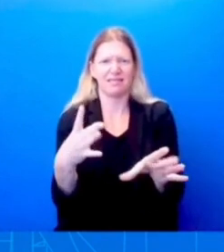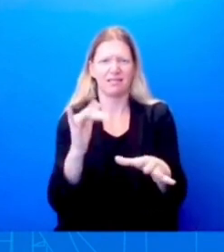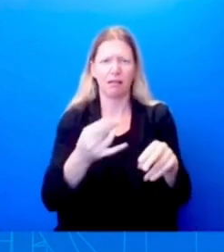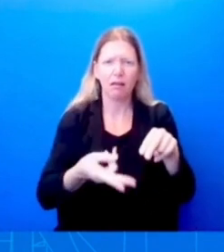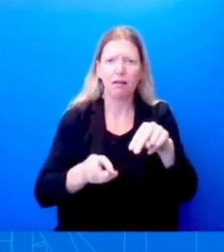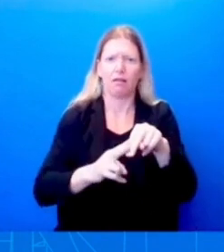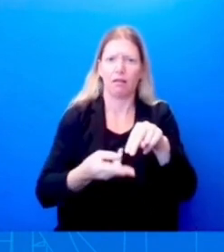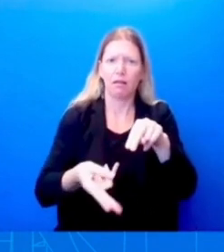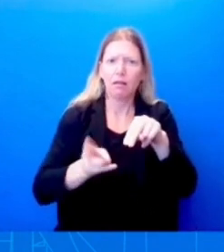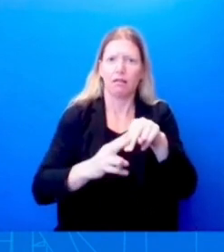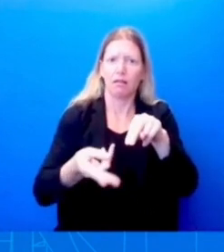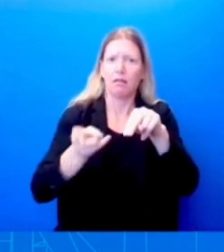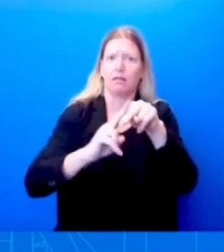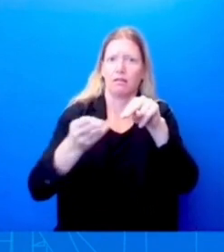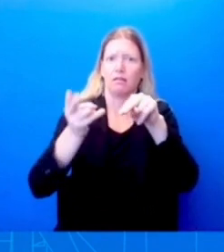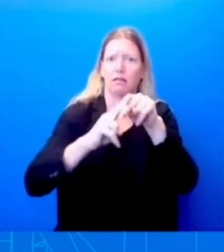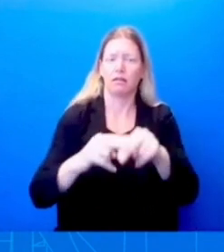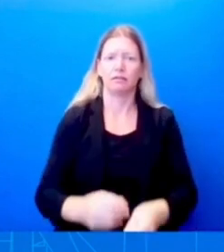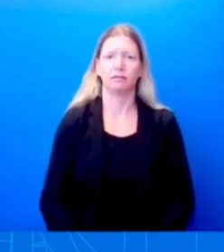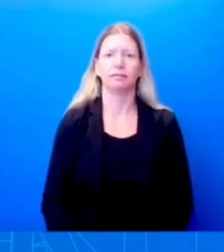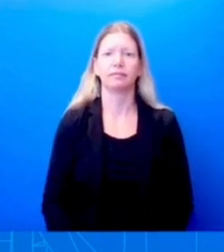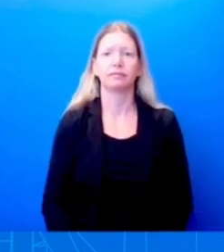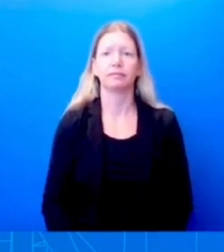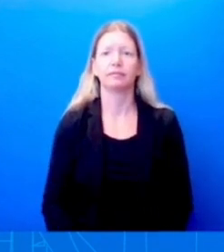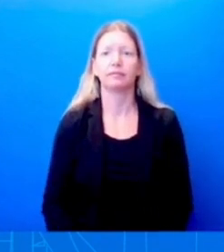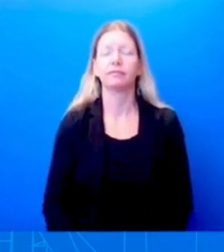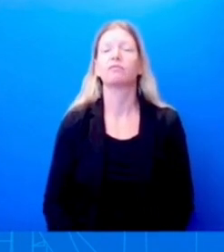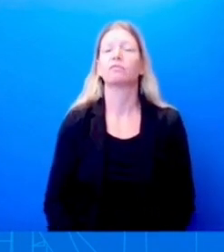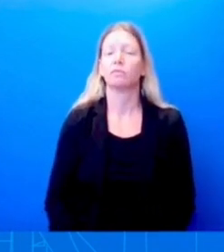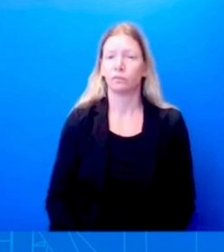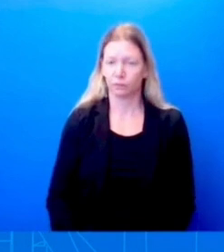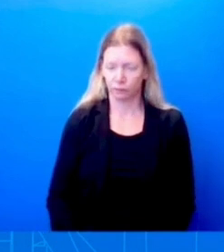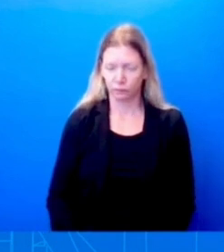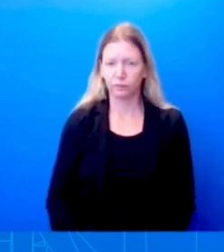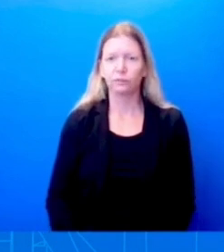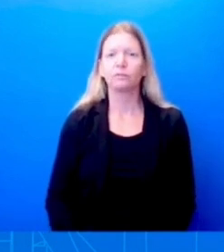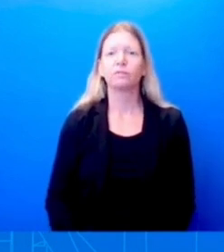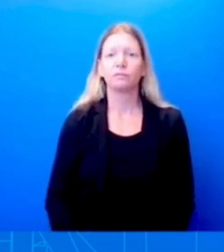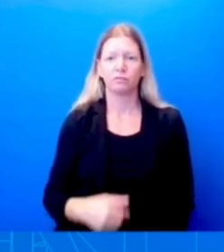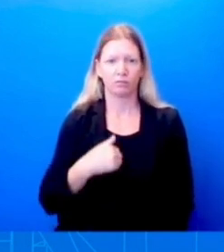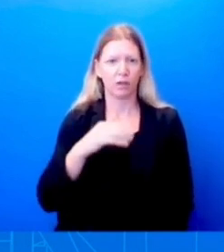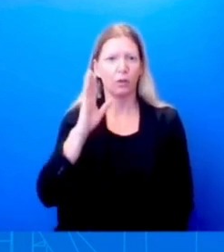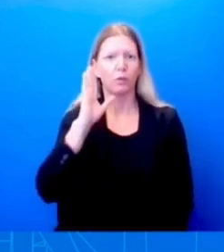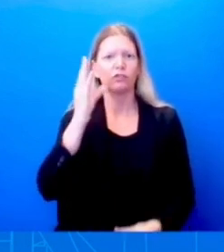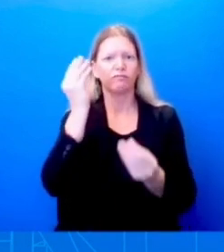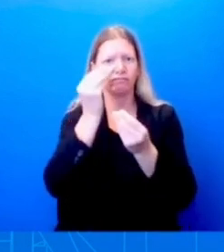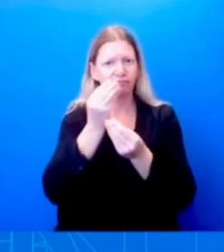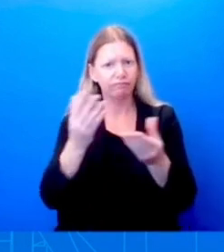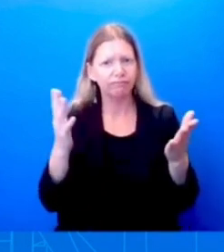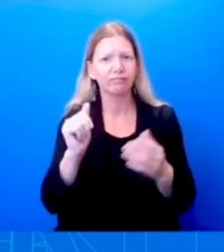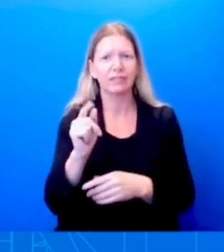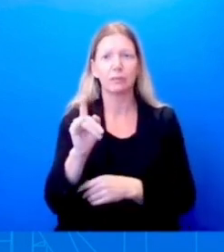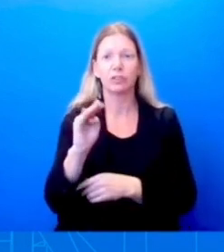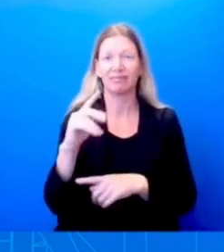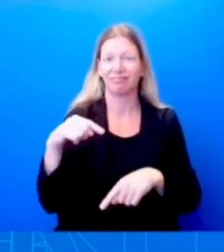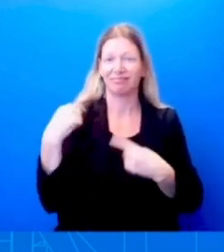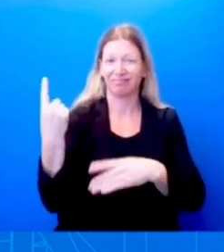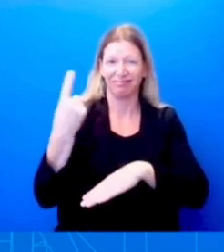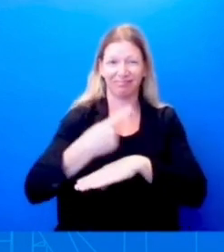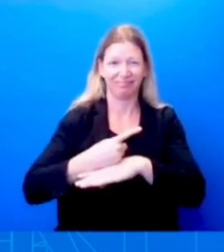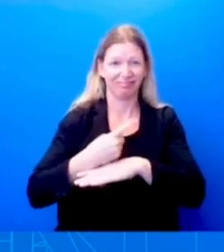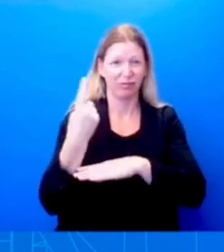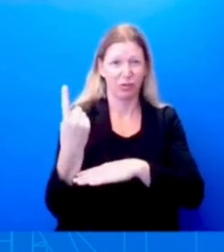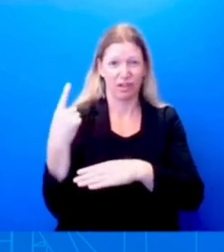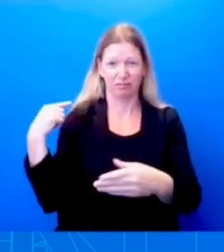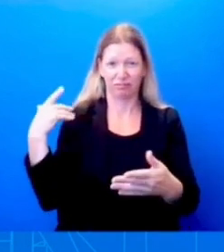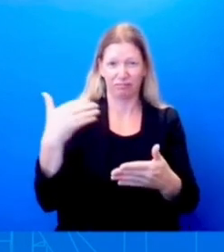I would say this. The administration has since day one, since the President, signed his first executive